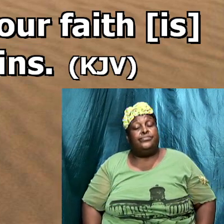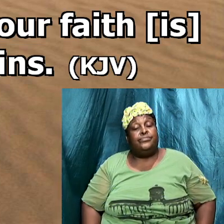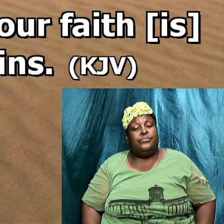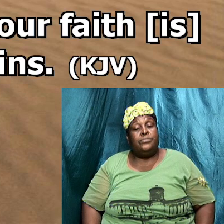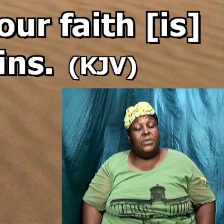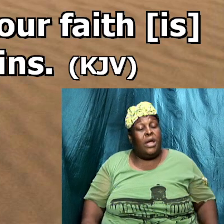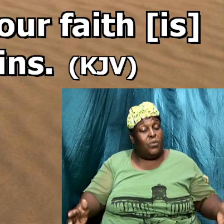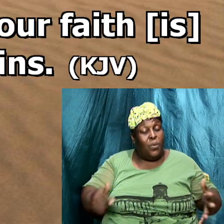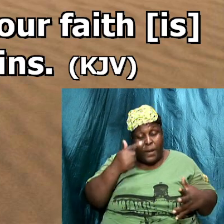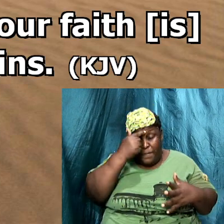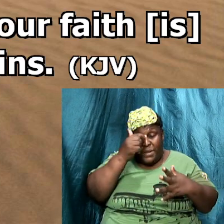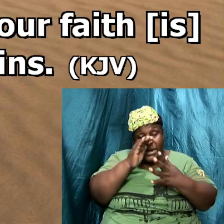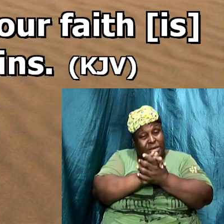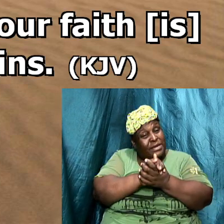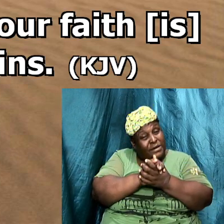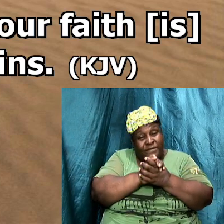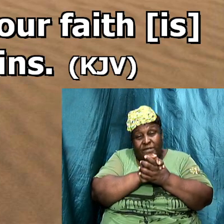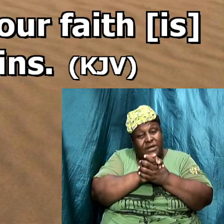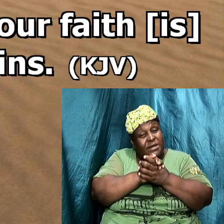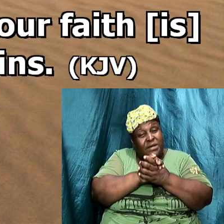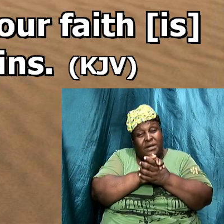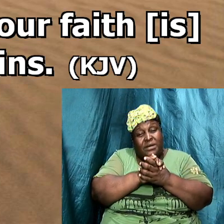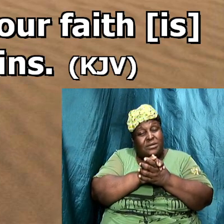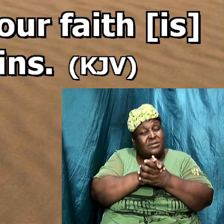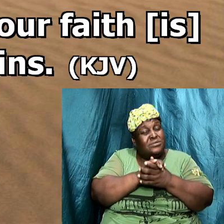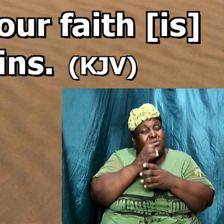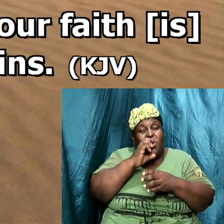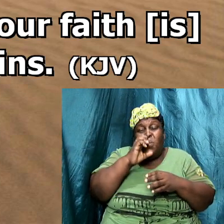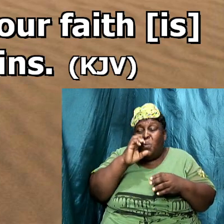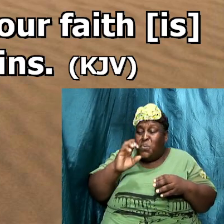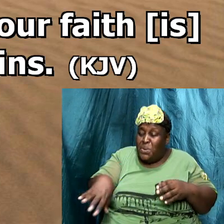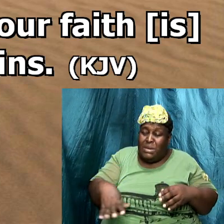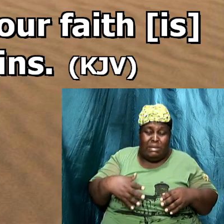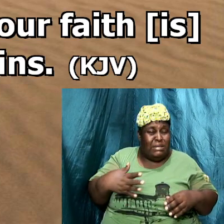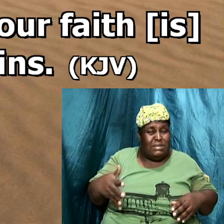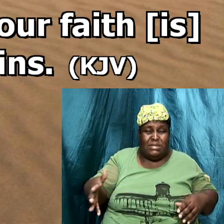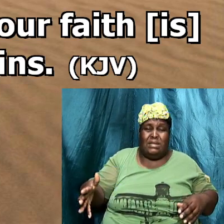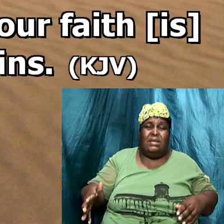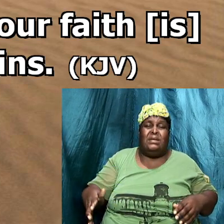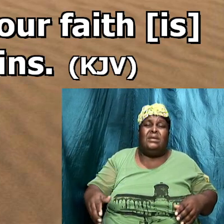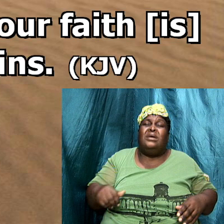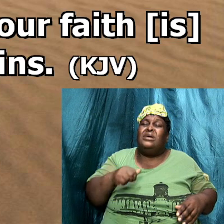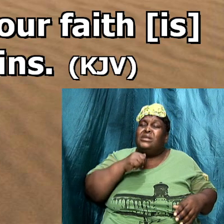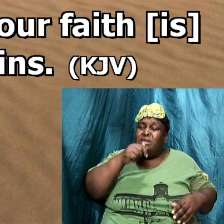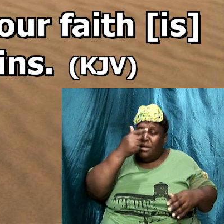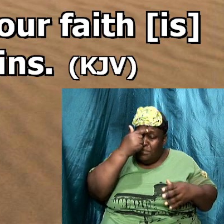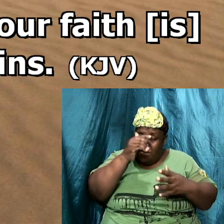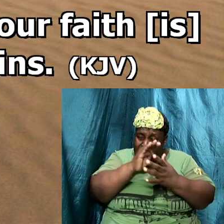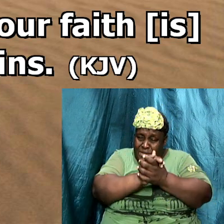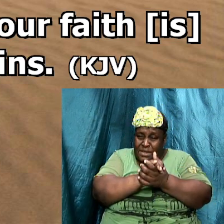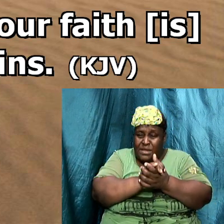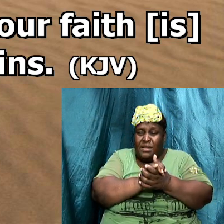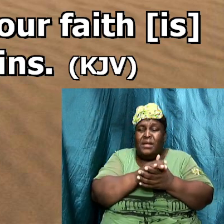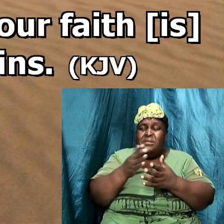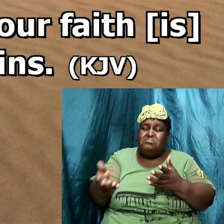and they believe in no is a wicked thing not to believe that there is a resurrection